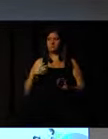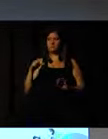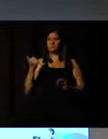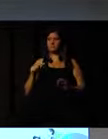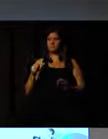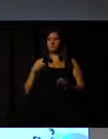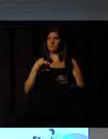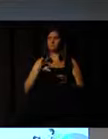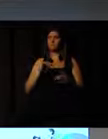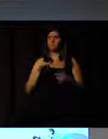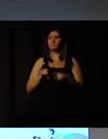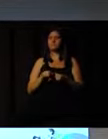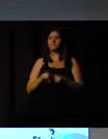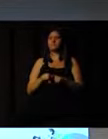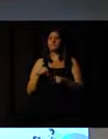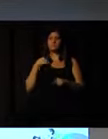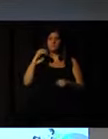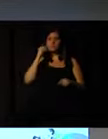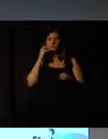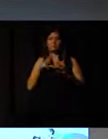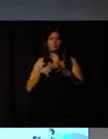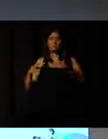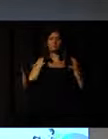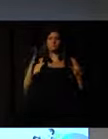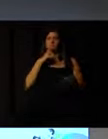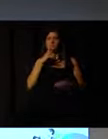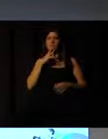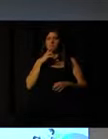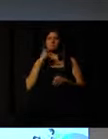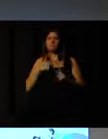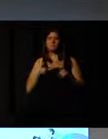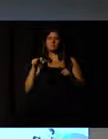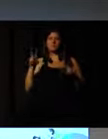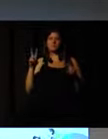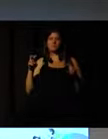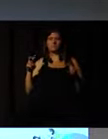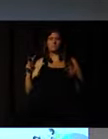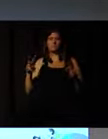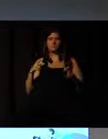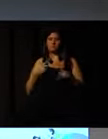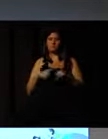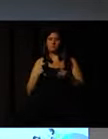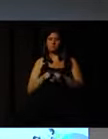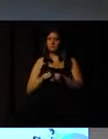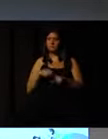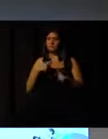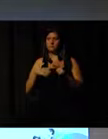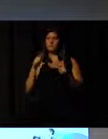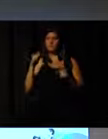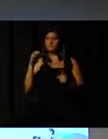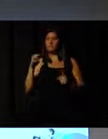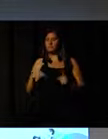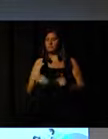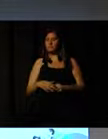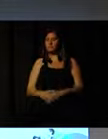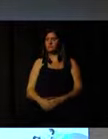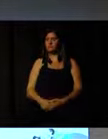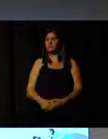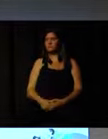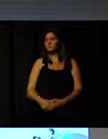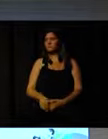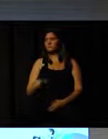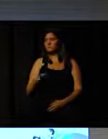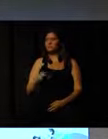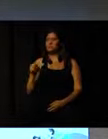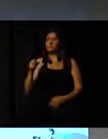that embraces voluntary work. It's always good to expand our knowledge about this topic and YMCA